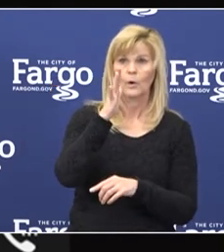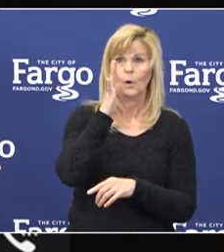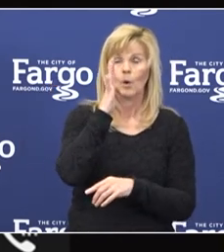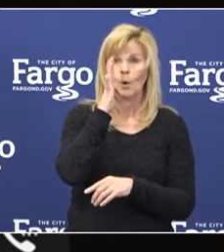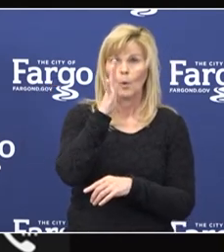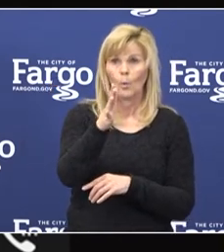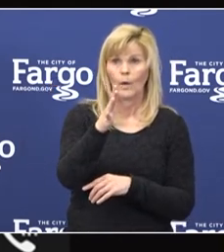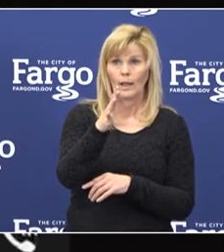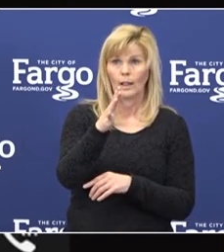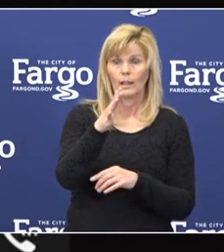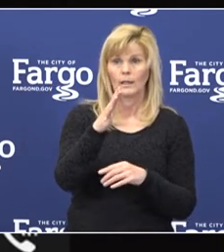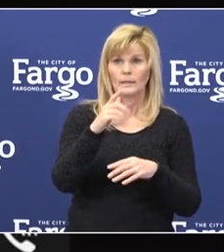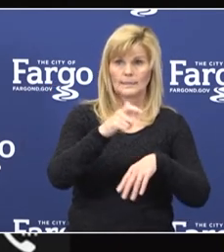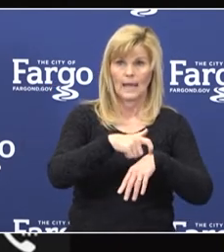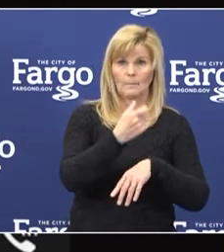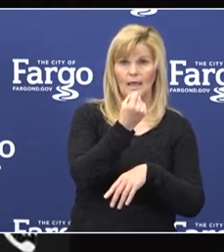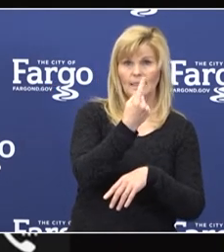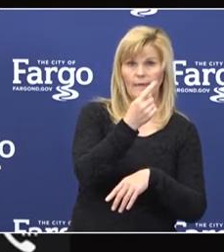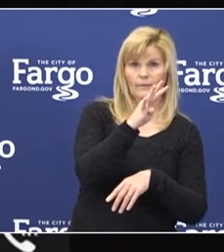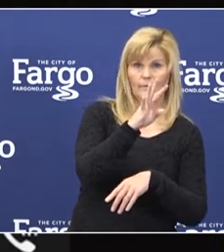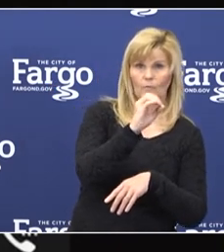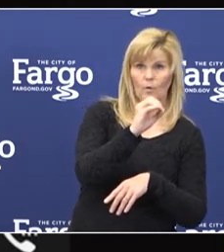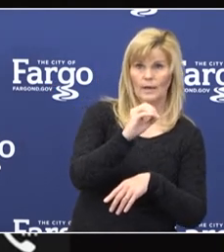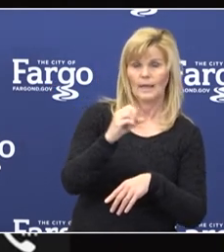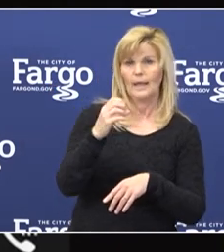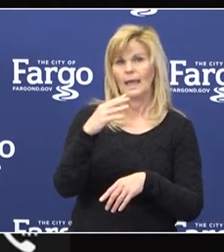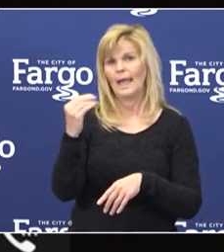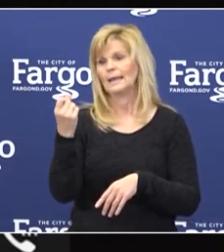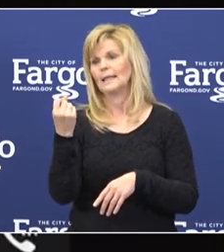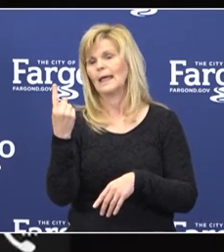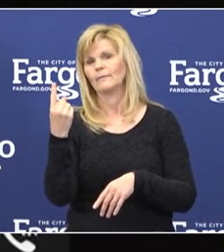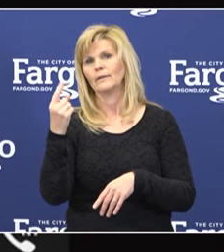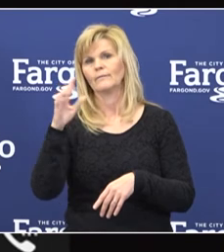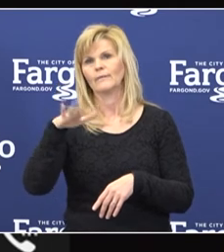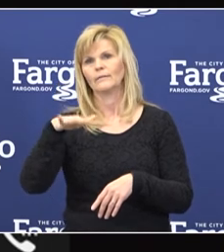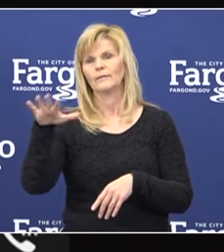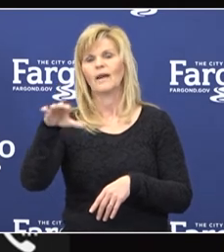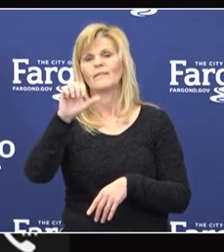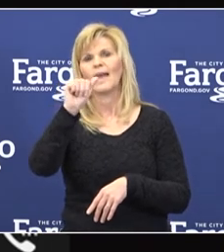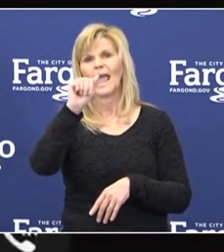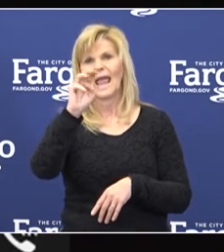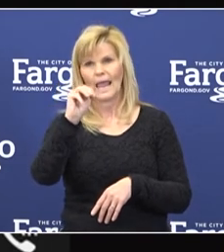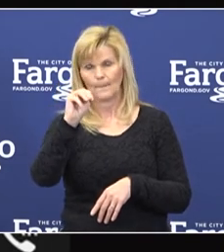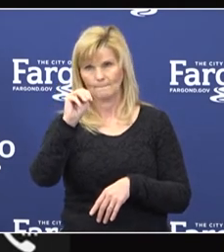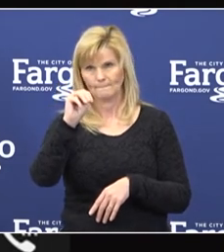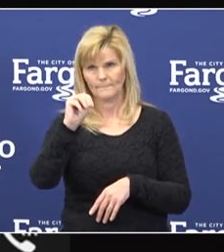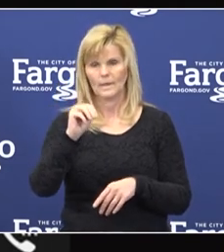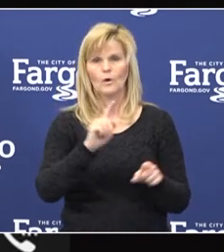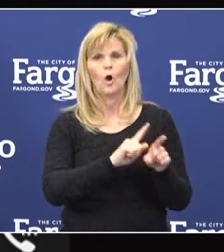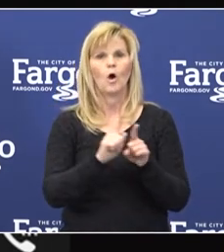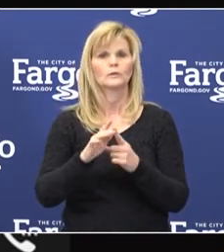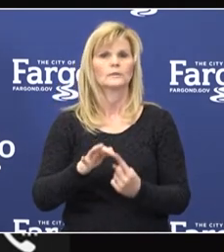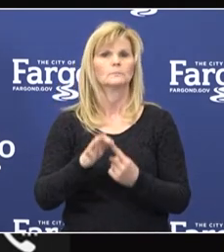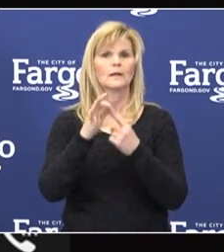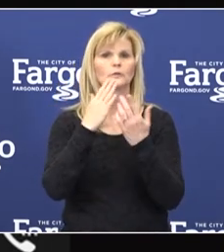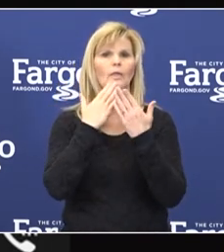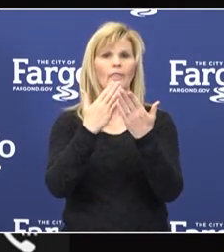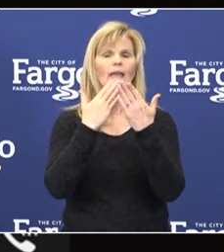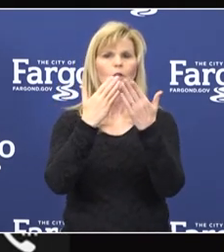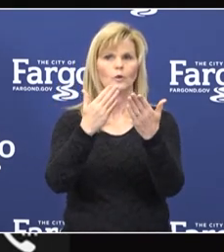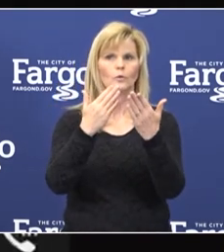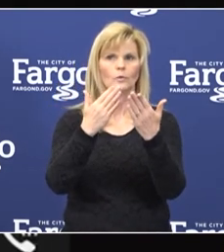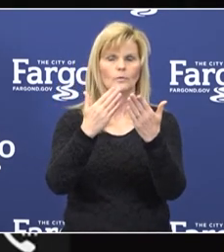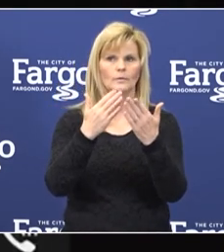take place between 1140 and 1155 a.m. I also wanted to send a special thank you and a